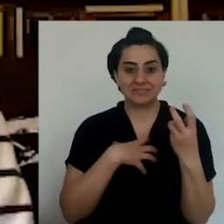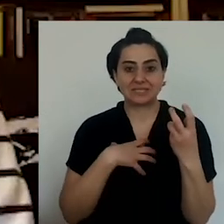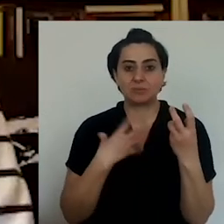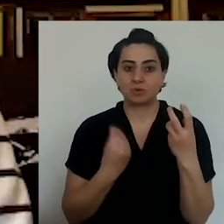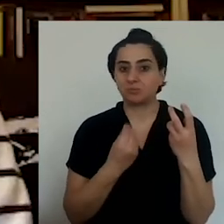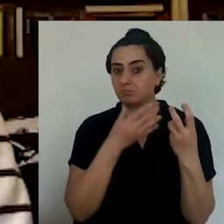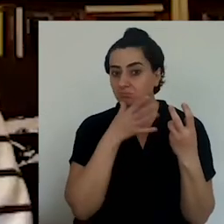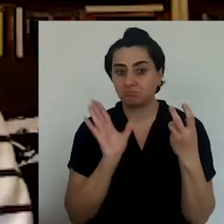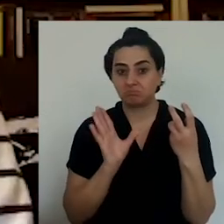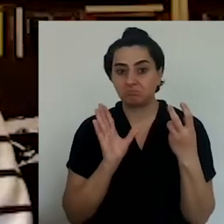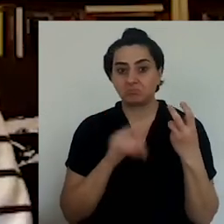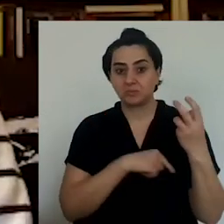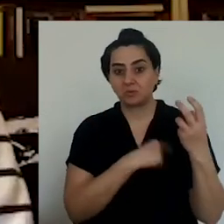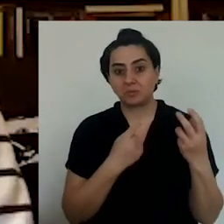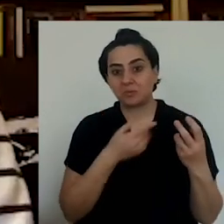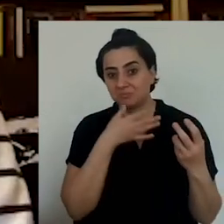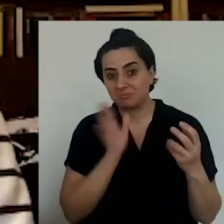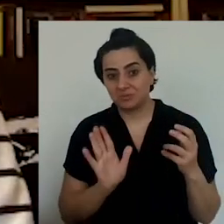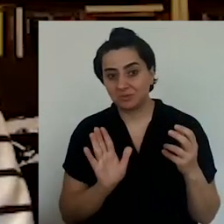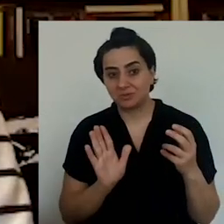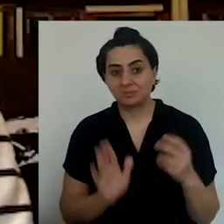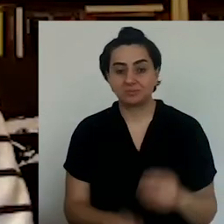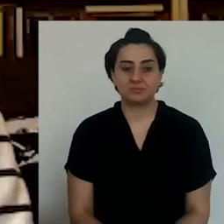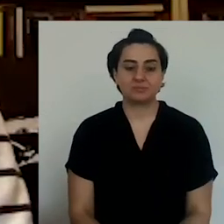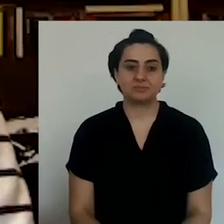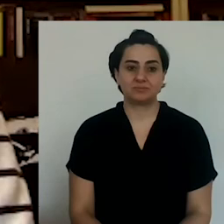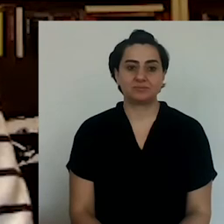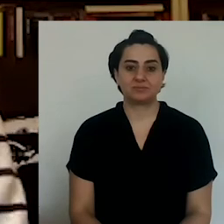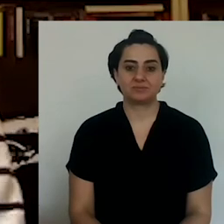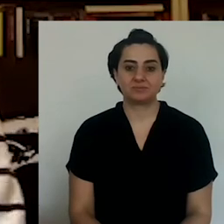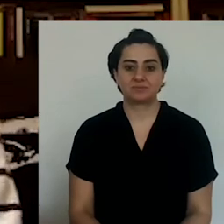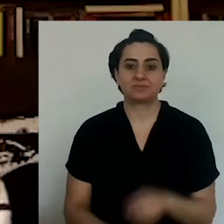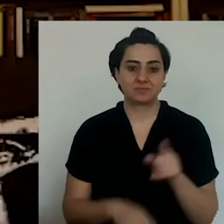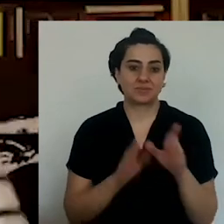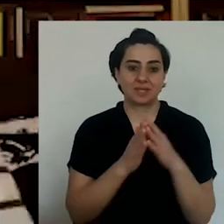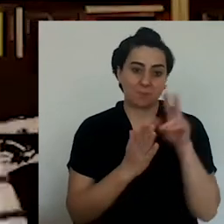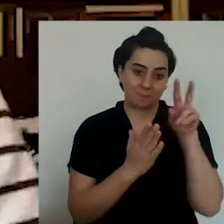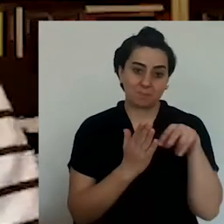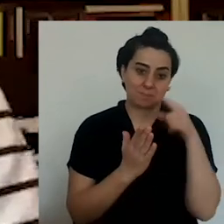I can see here, smell the smell of it.